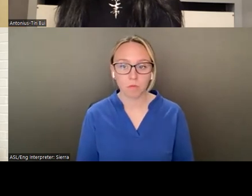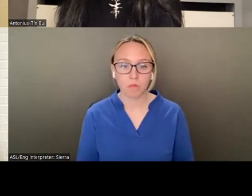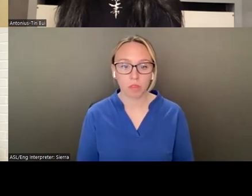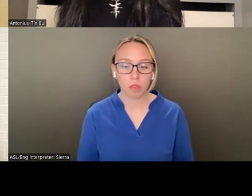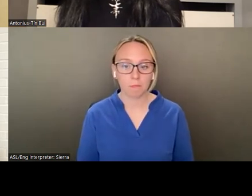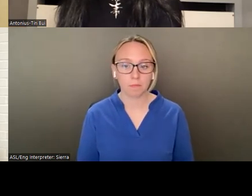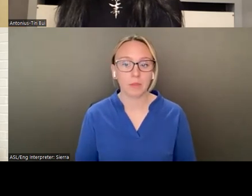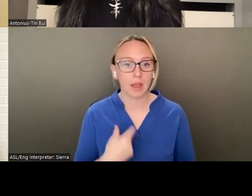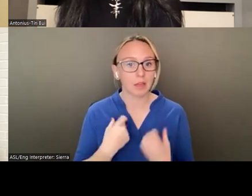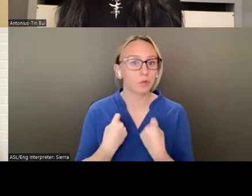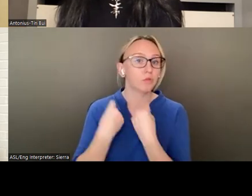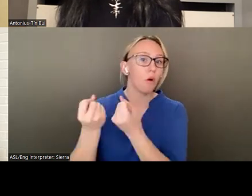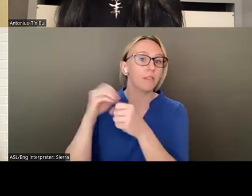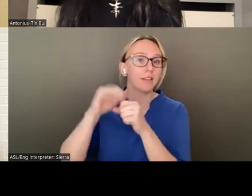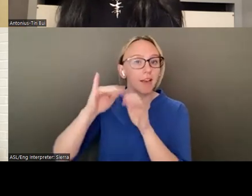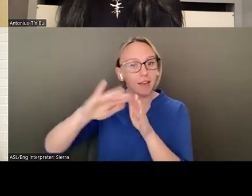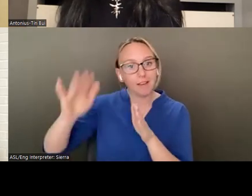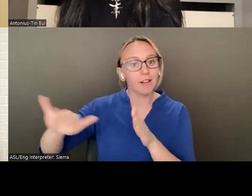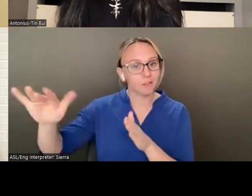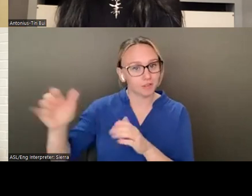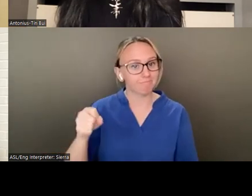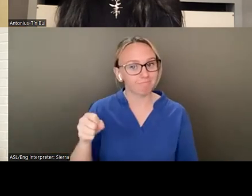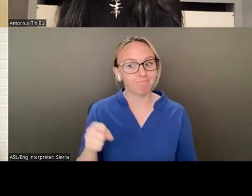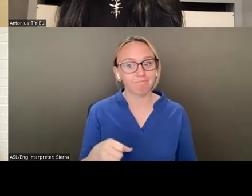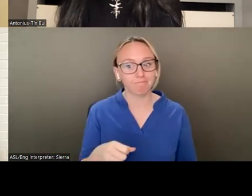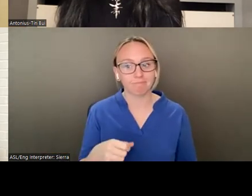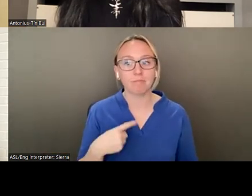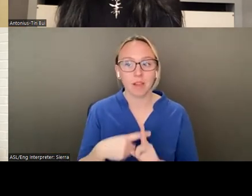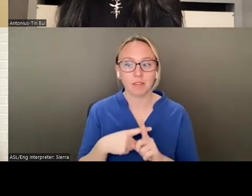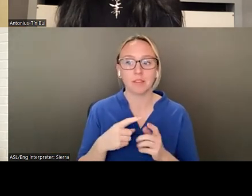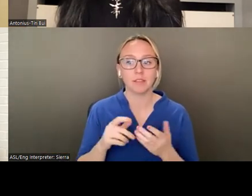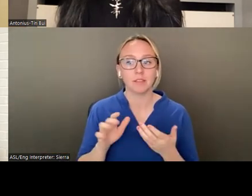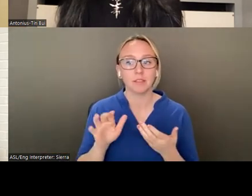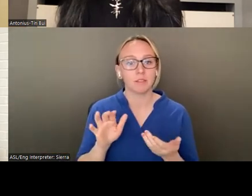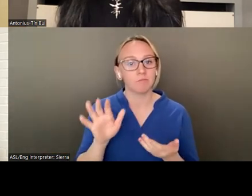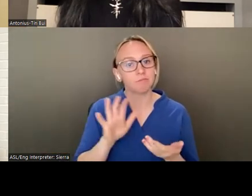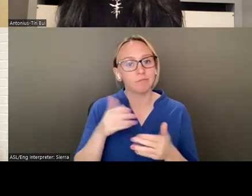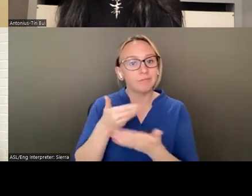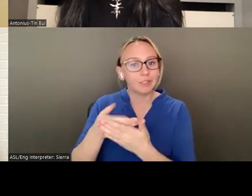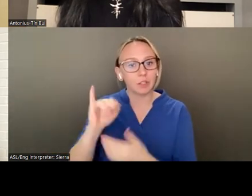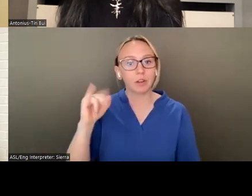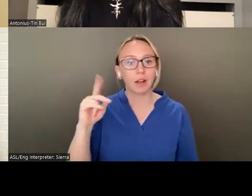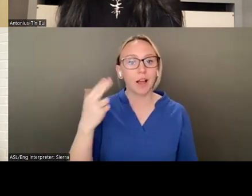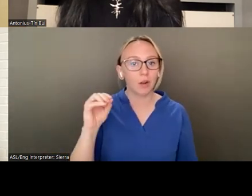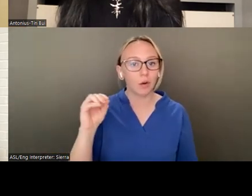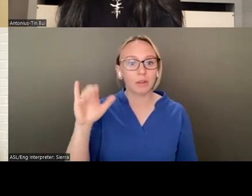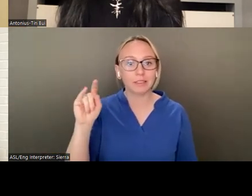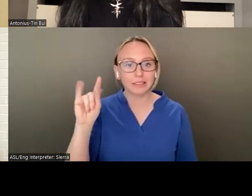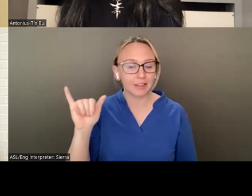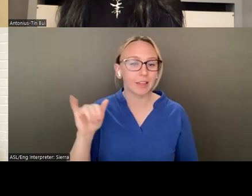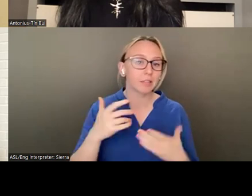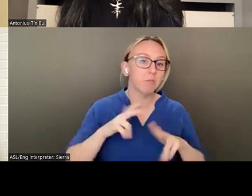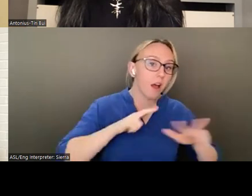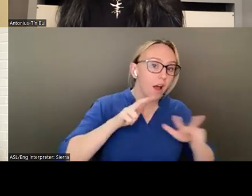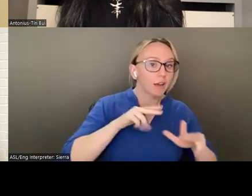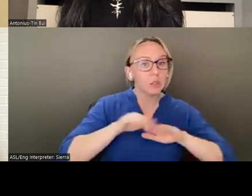I drove up into the hills for sure and like around Idaho City and went on hikes and swam in creeks and